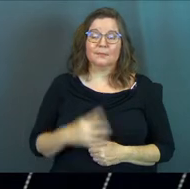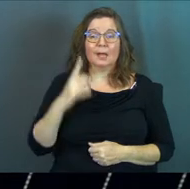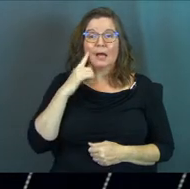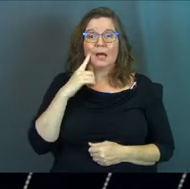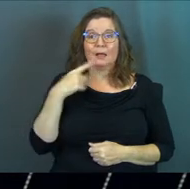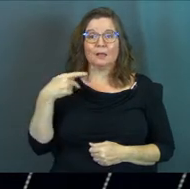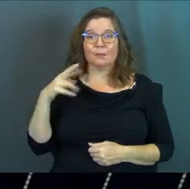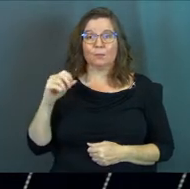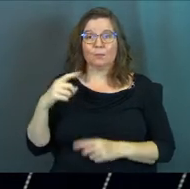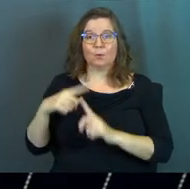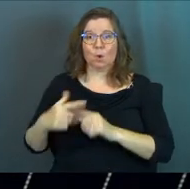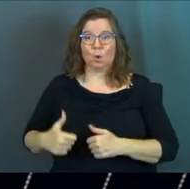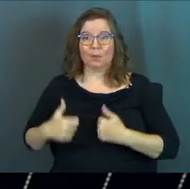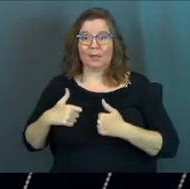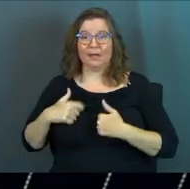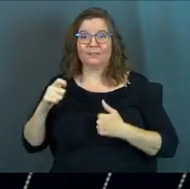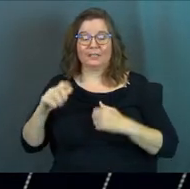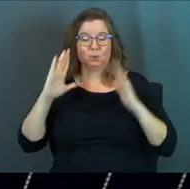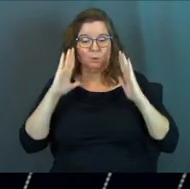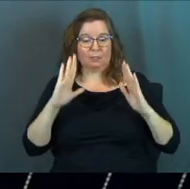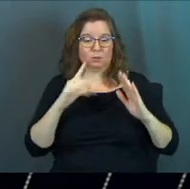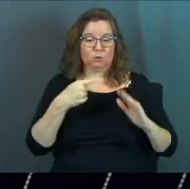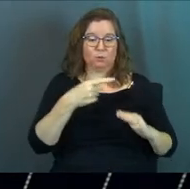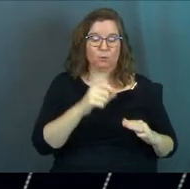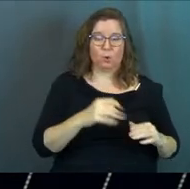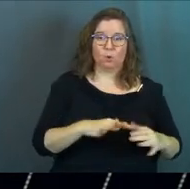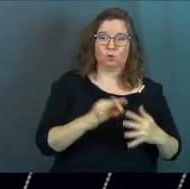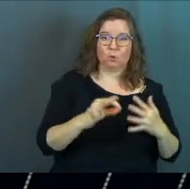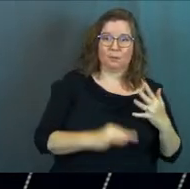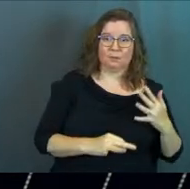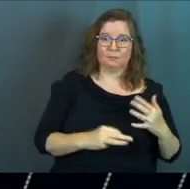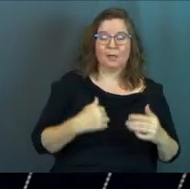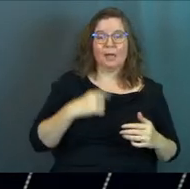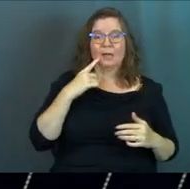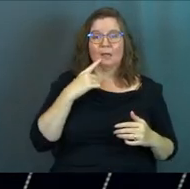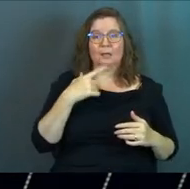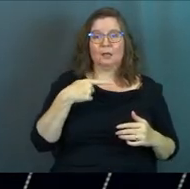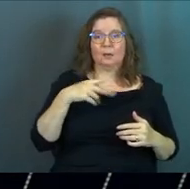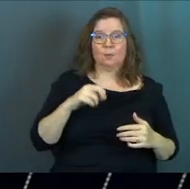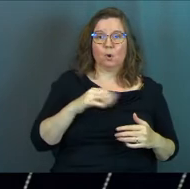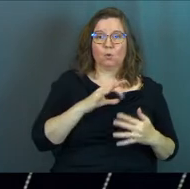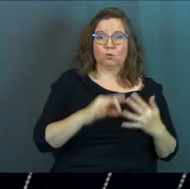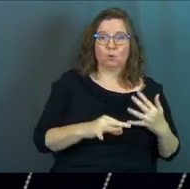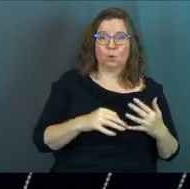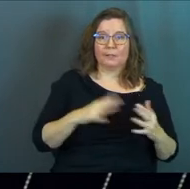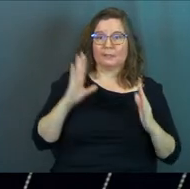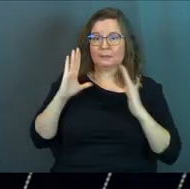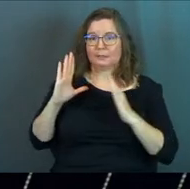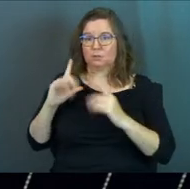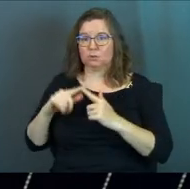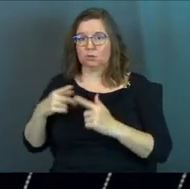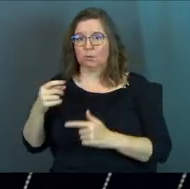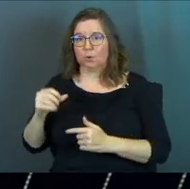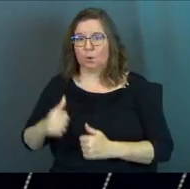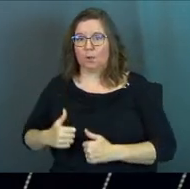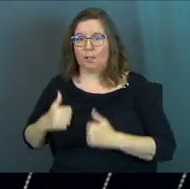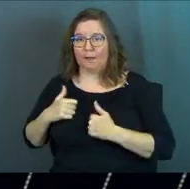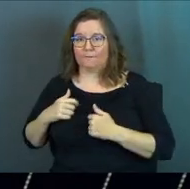I think pro-lifers need to listen to pro-choicers. And I think pro-choicers need to listen to pro-lifers.